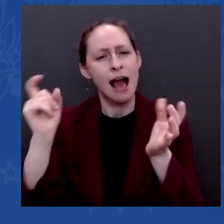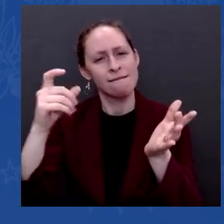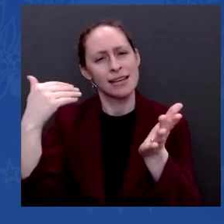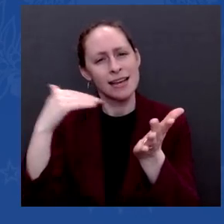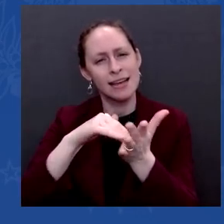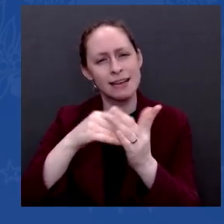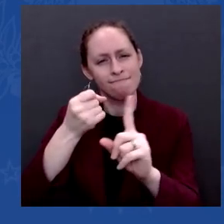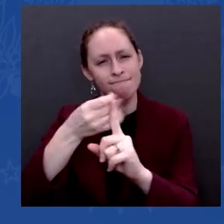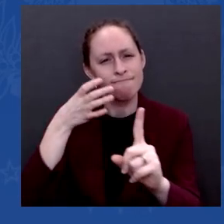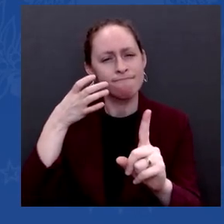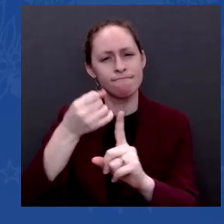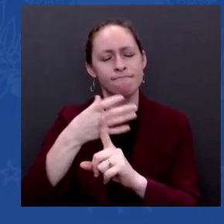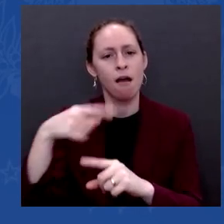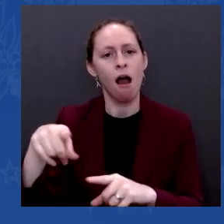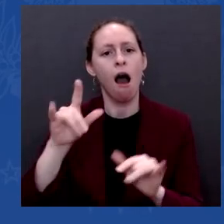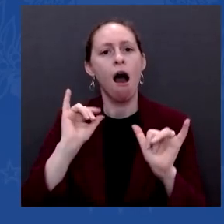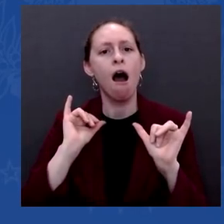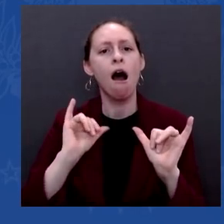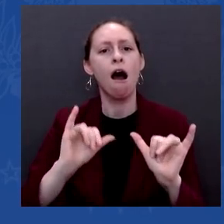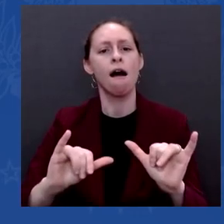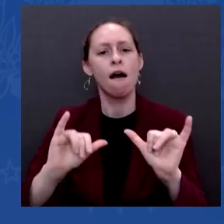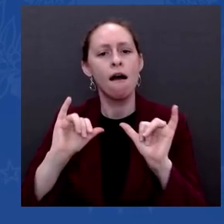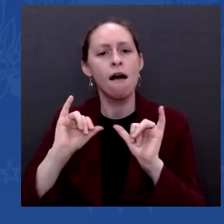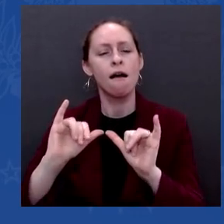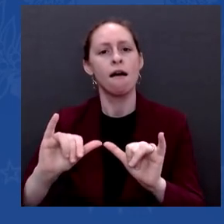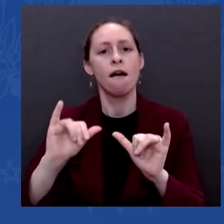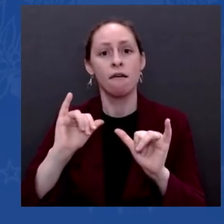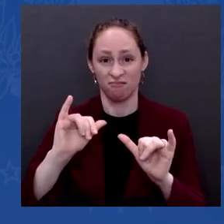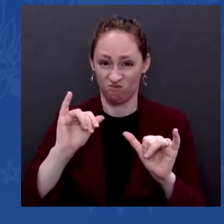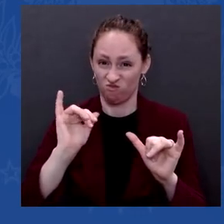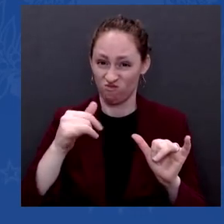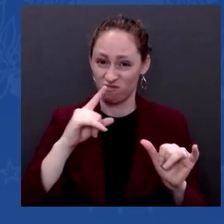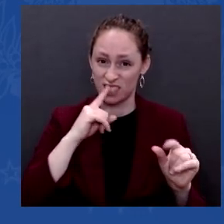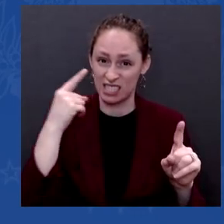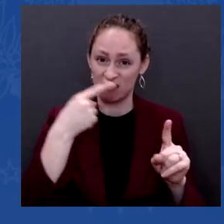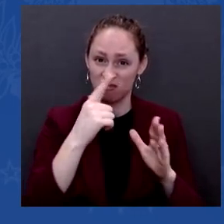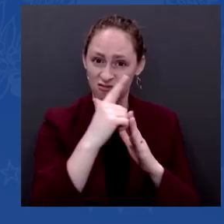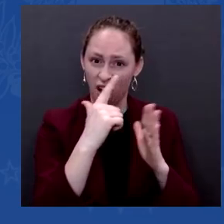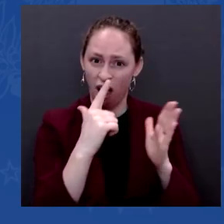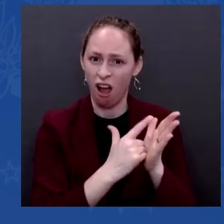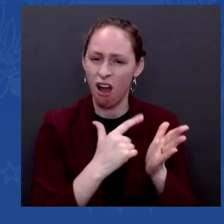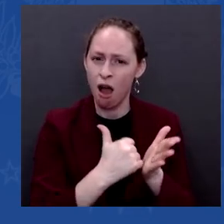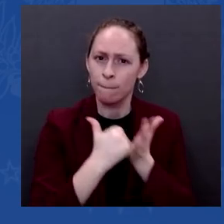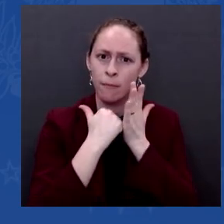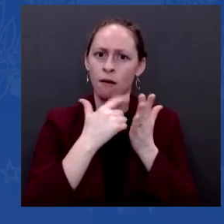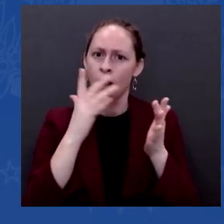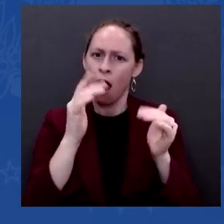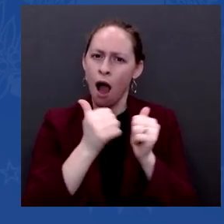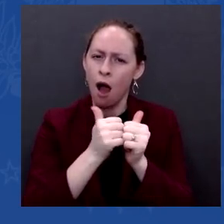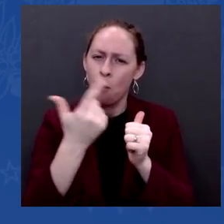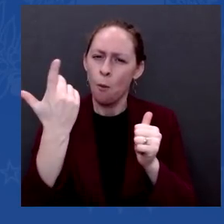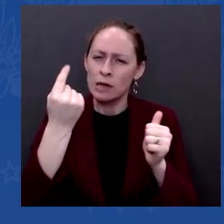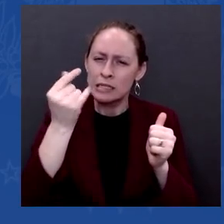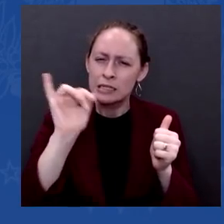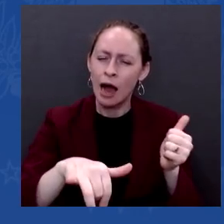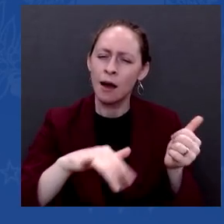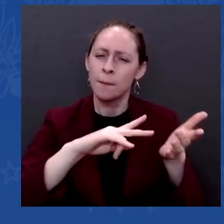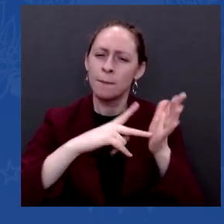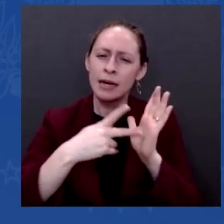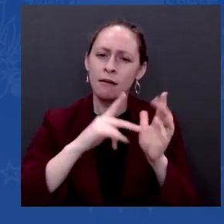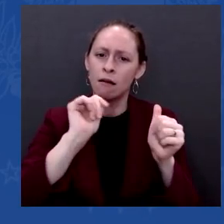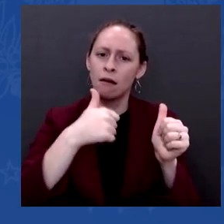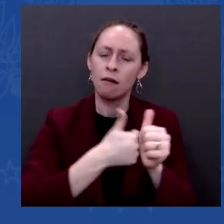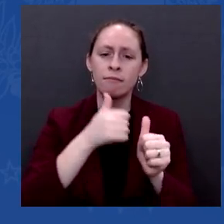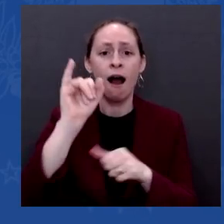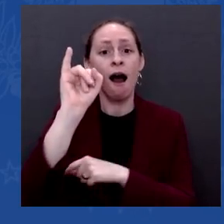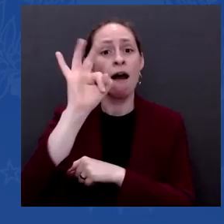passed. And one of the things that I remember saying — and I'll end this — I remember saying to President Obama when he passed the Affordable